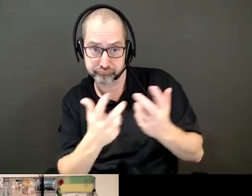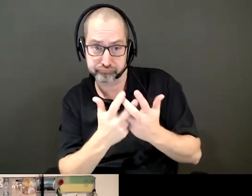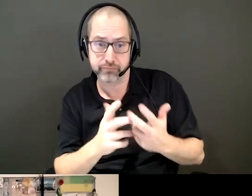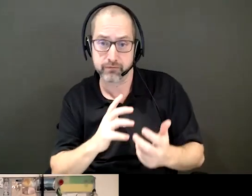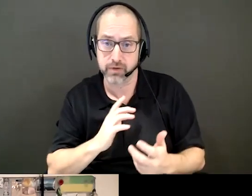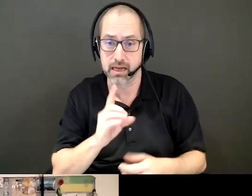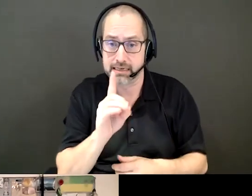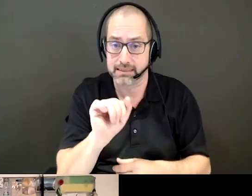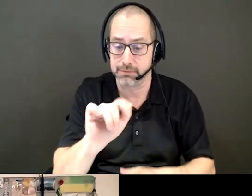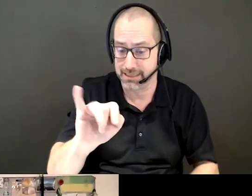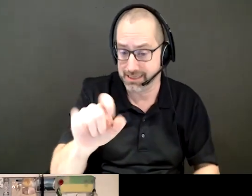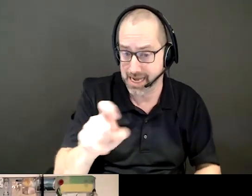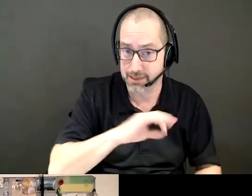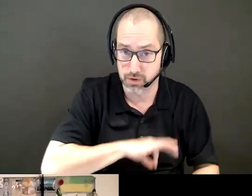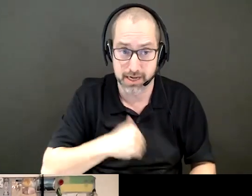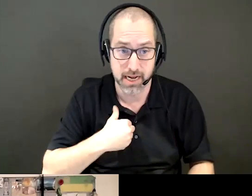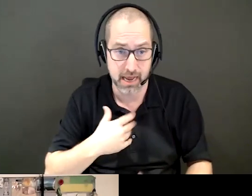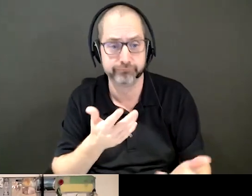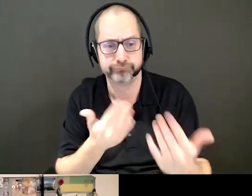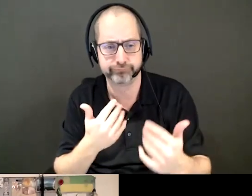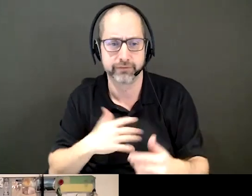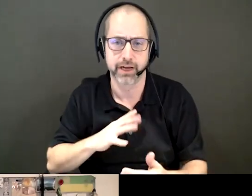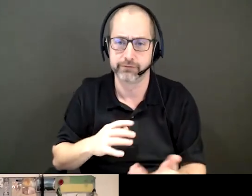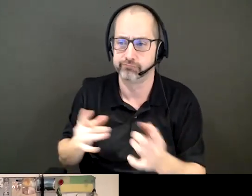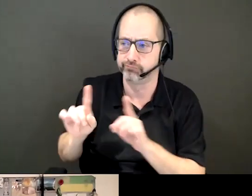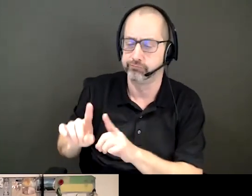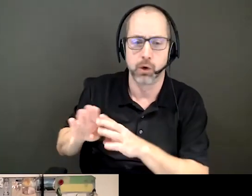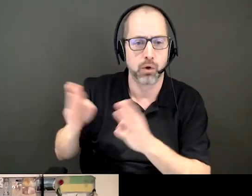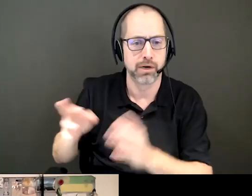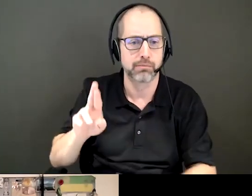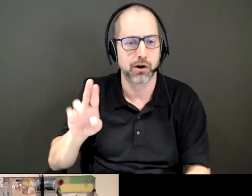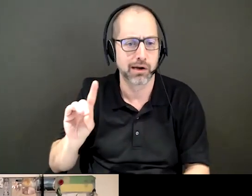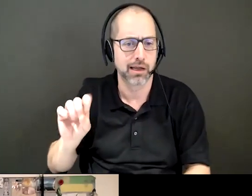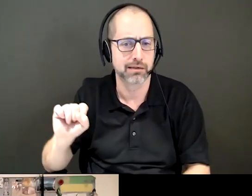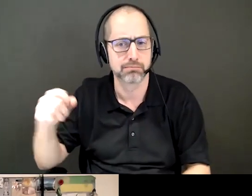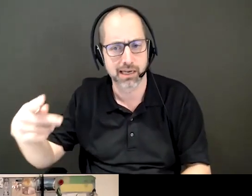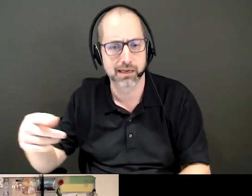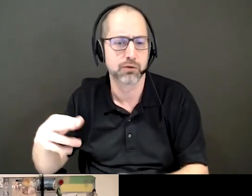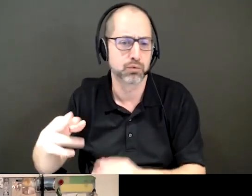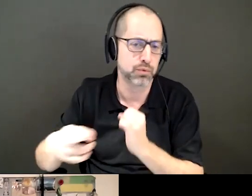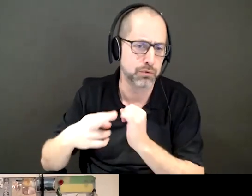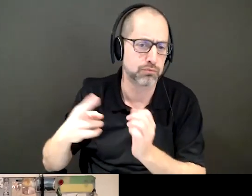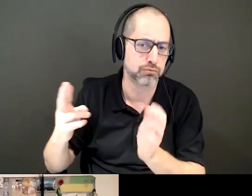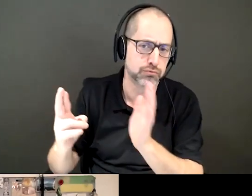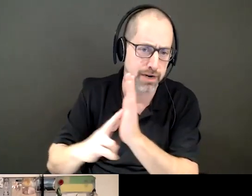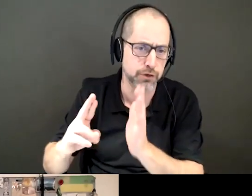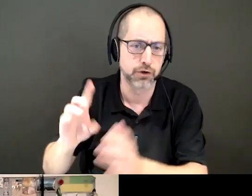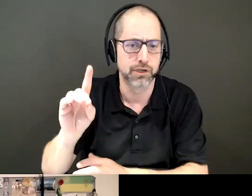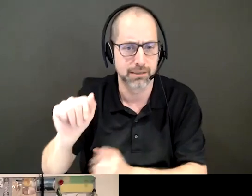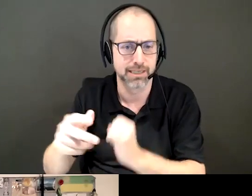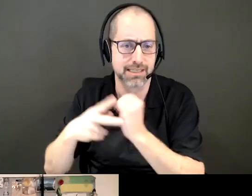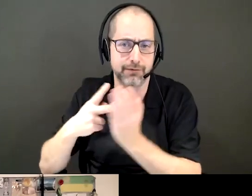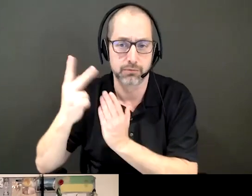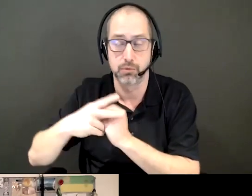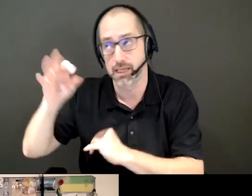disability tax credit to help them open up a registered disability savings plan, which is one of the federal government's more progressive